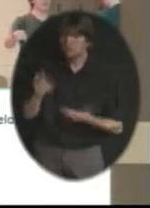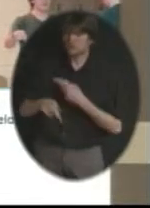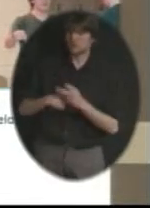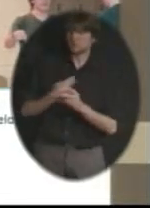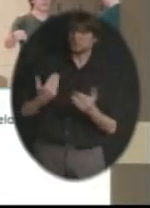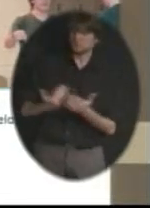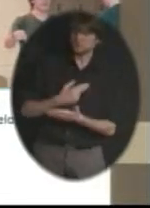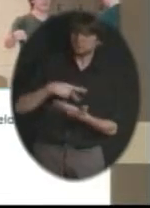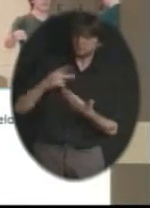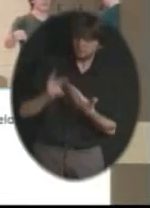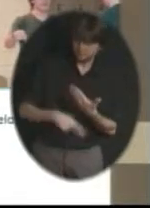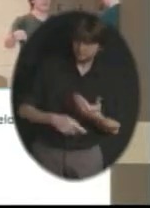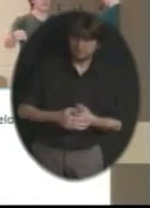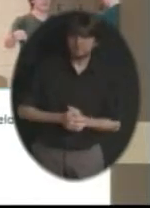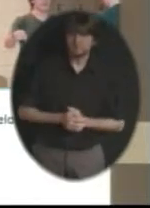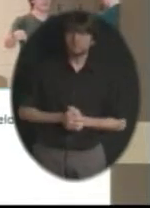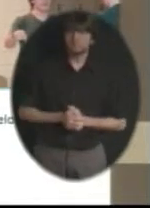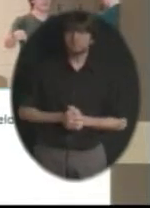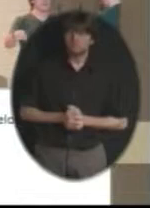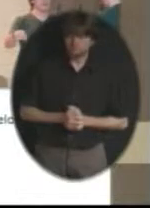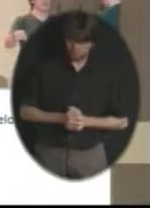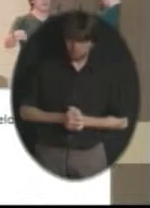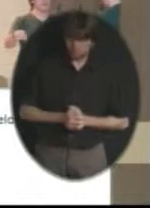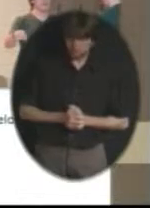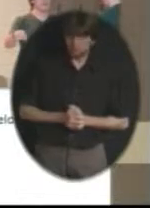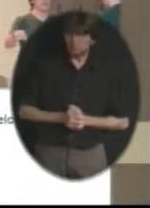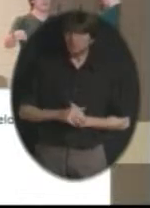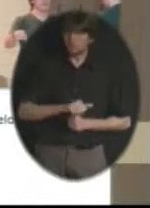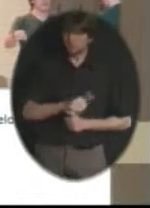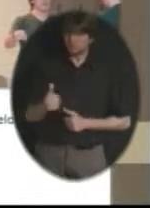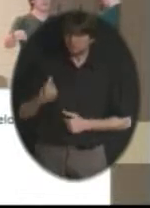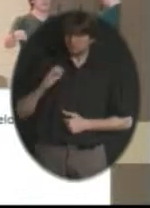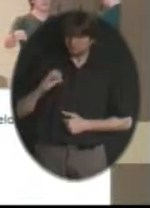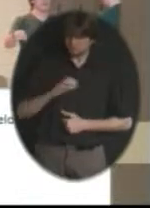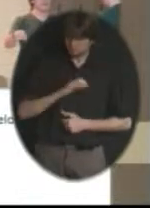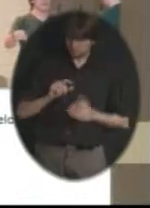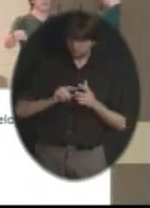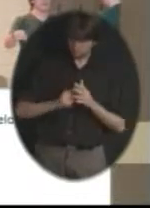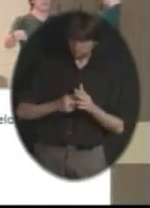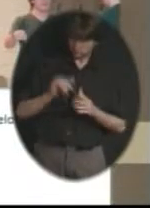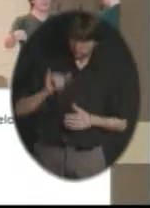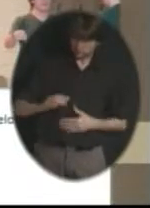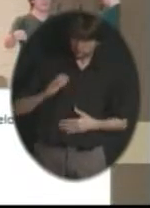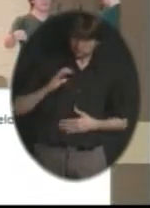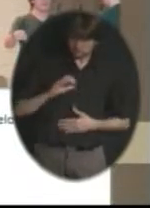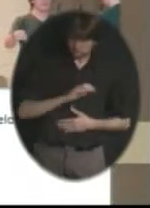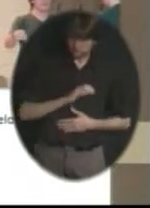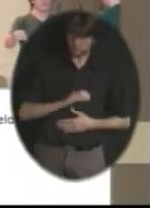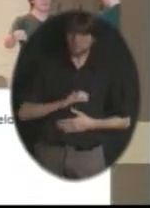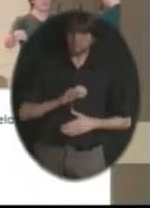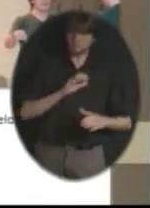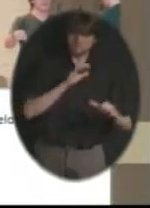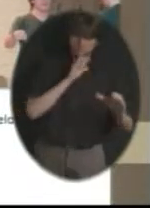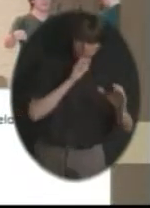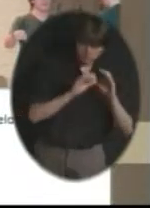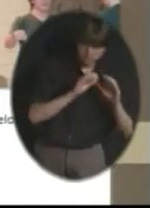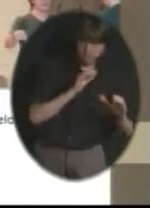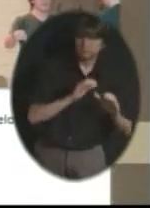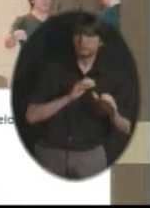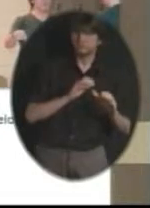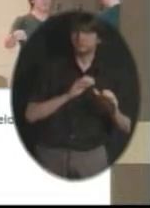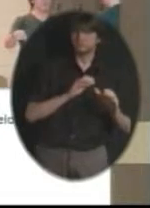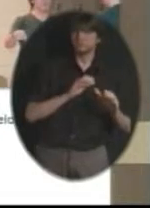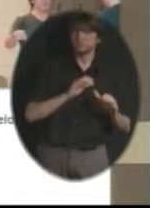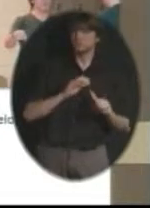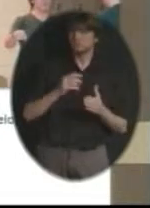We formed some additional subcommittees that included, of course, the communications piece. We were talking about summer camps at that